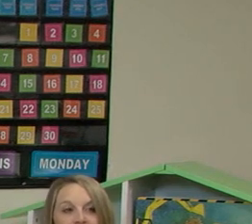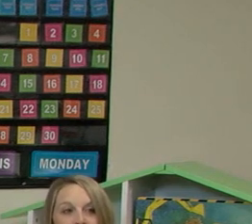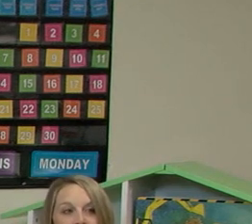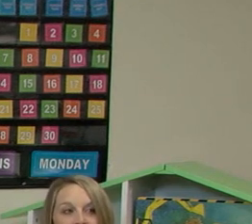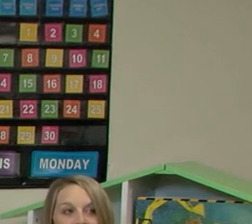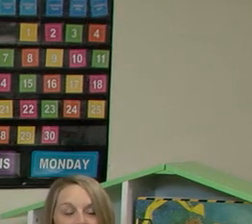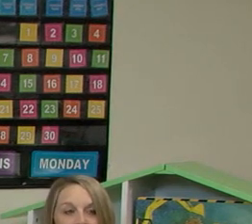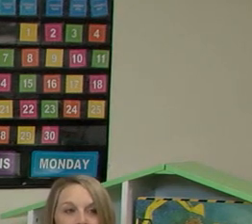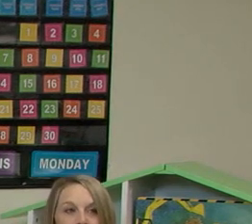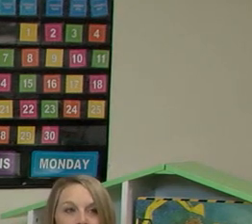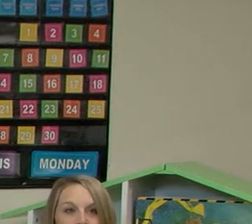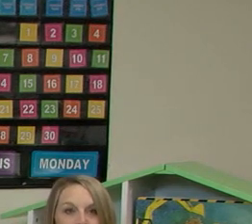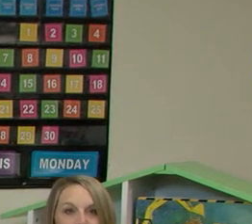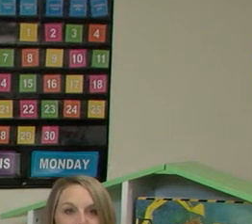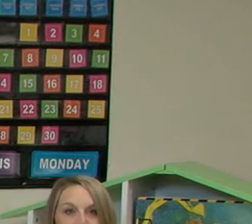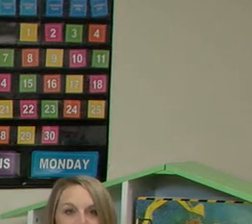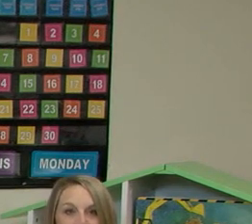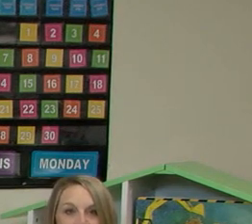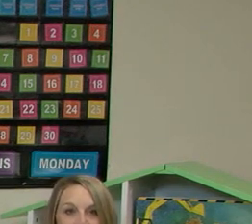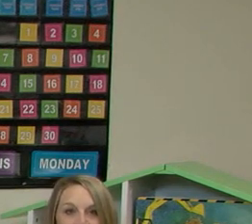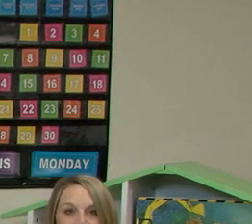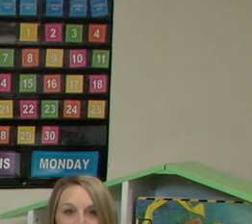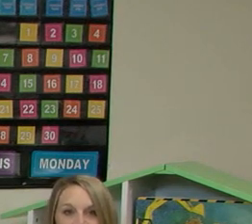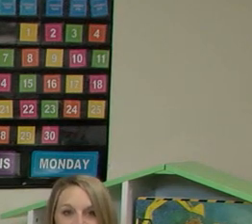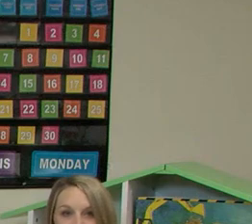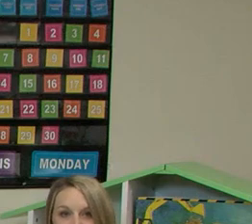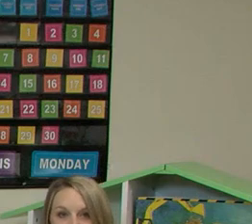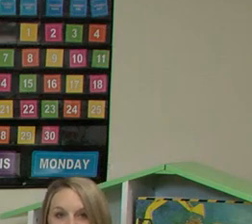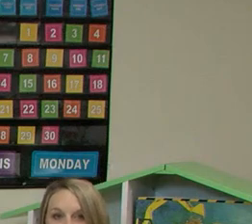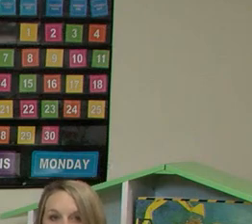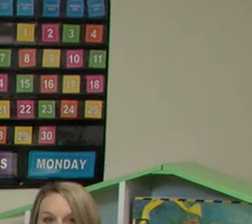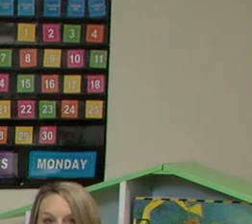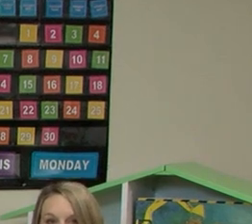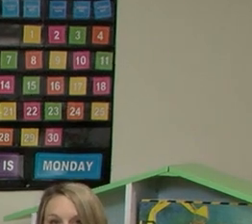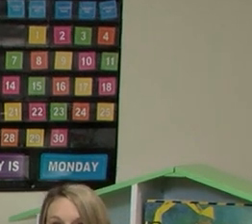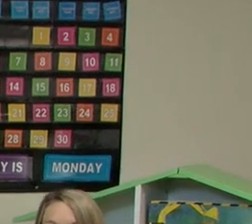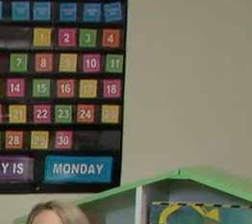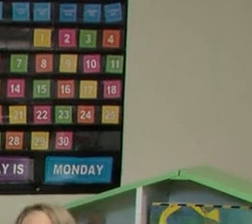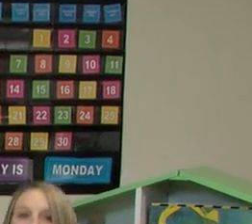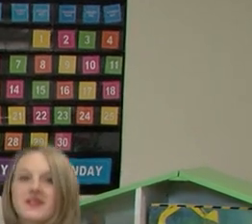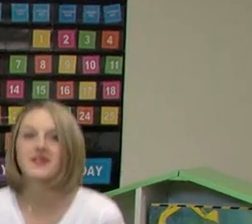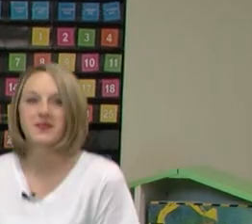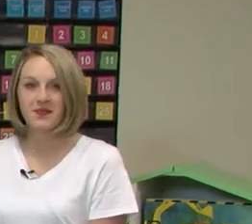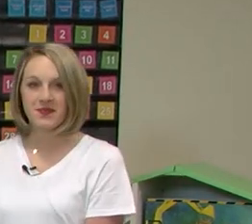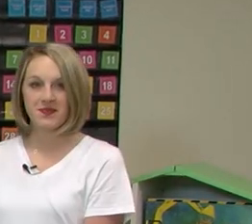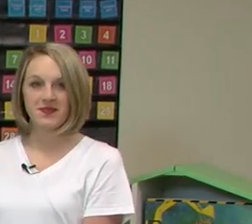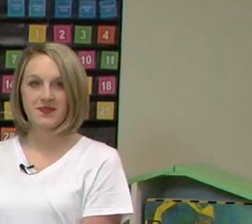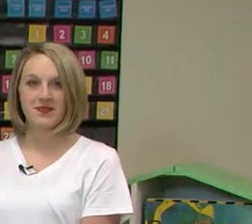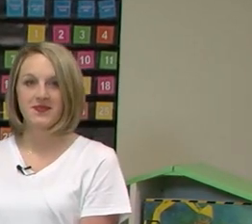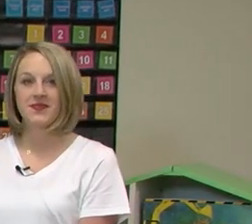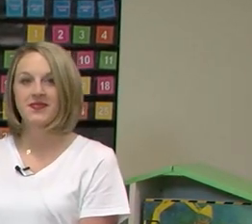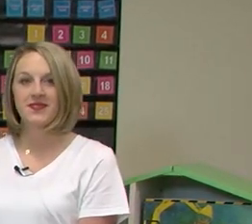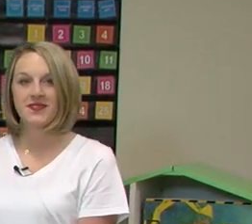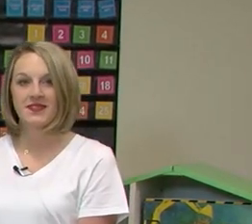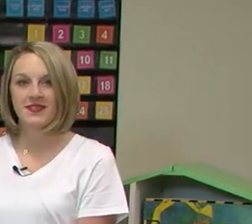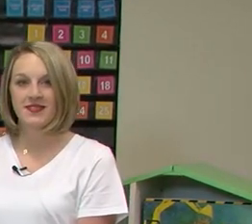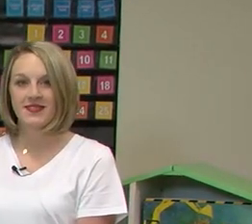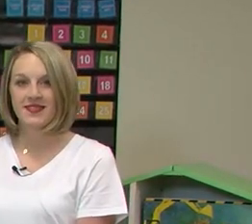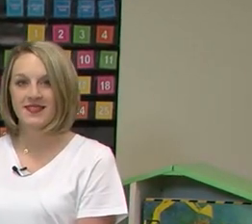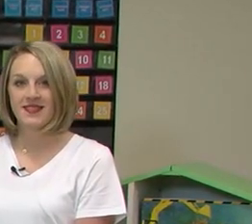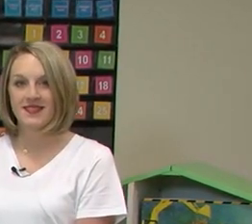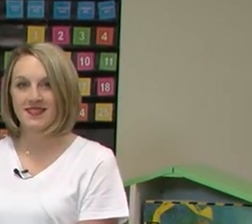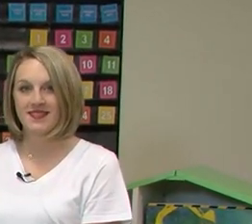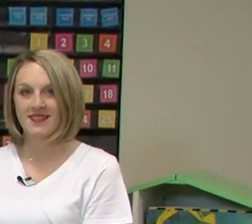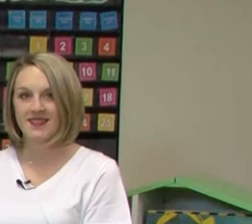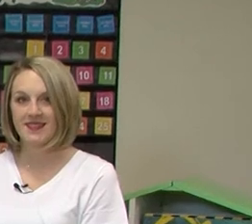Hello, hello, hello. I know that when you're at your school you do calendar every morning. So let's do